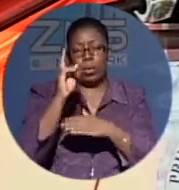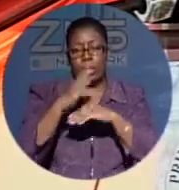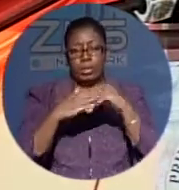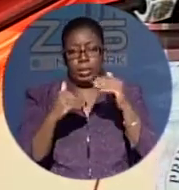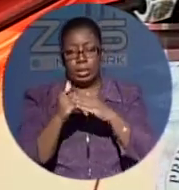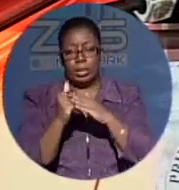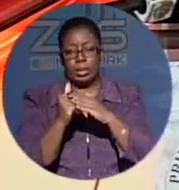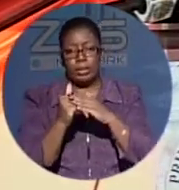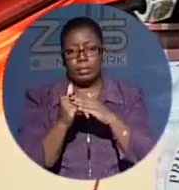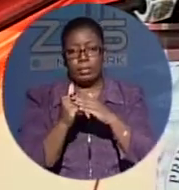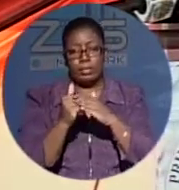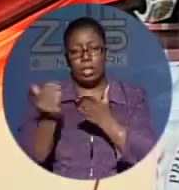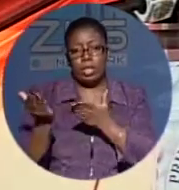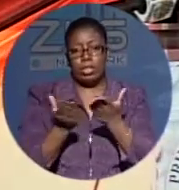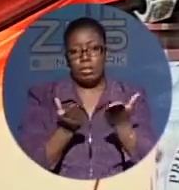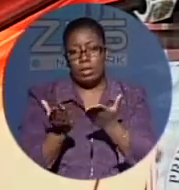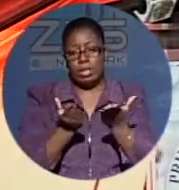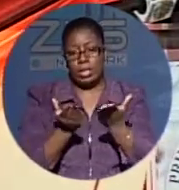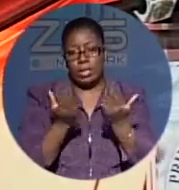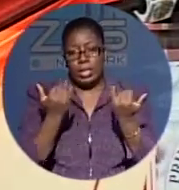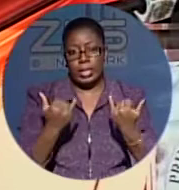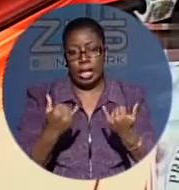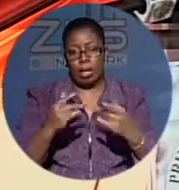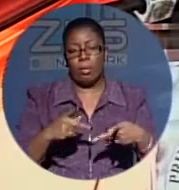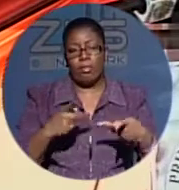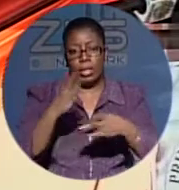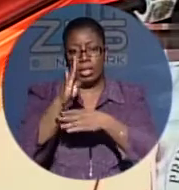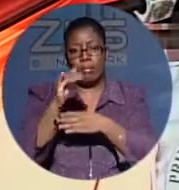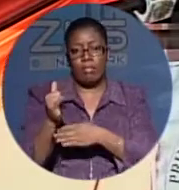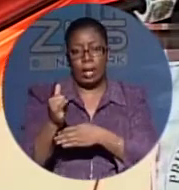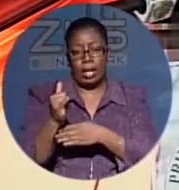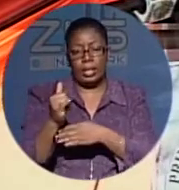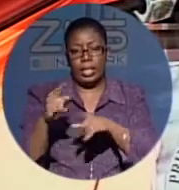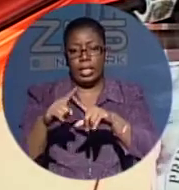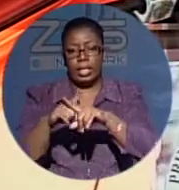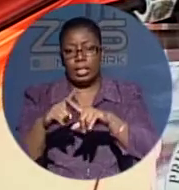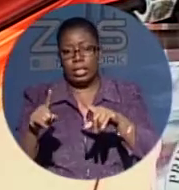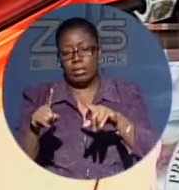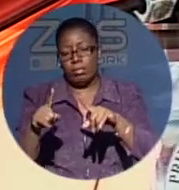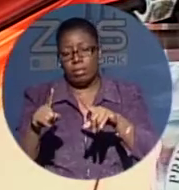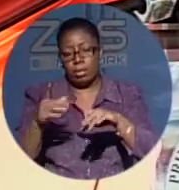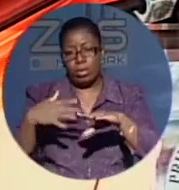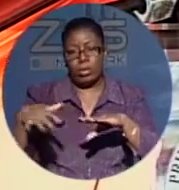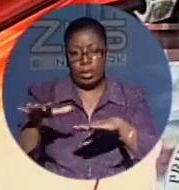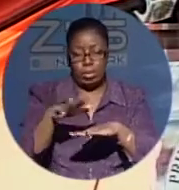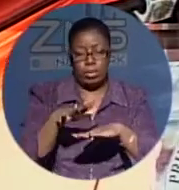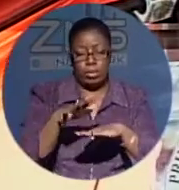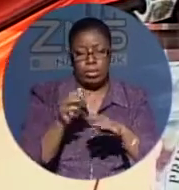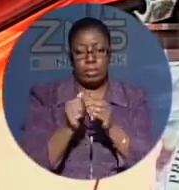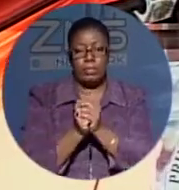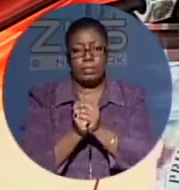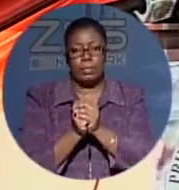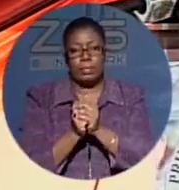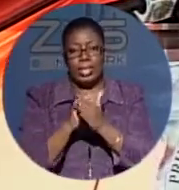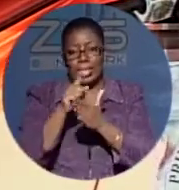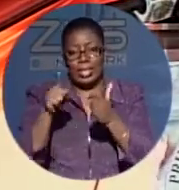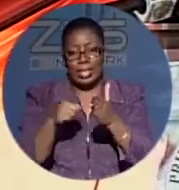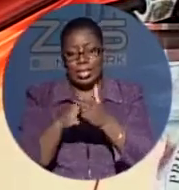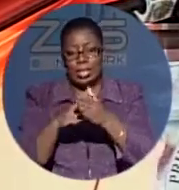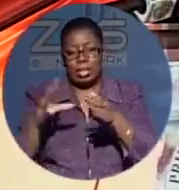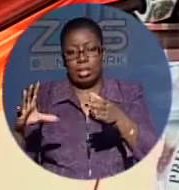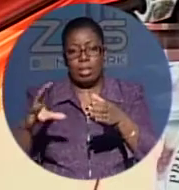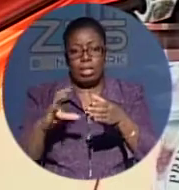services now provided in several locations, this consolidation